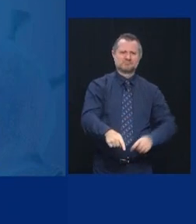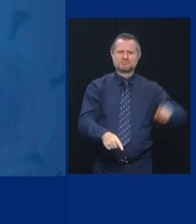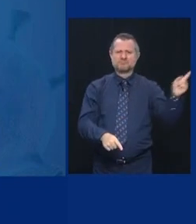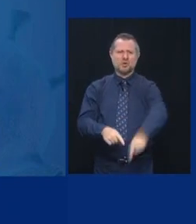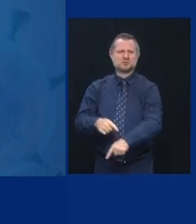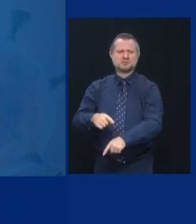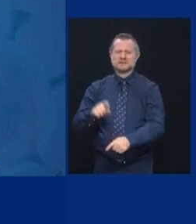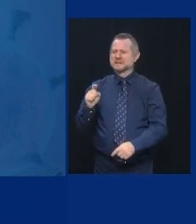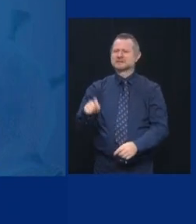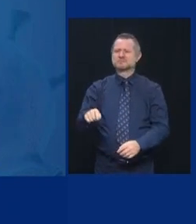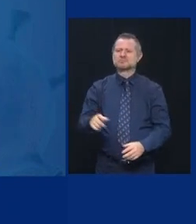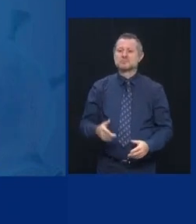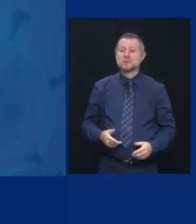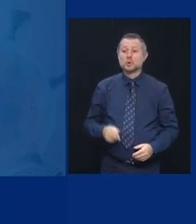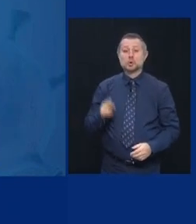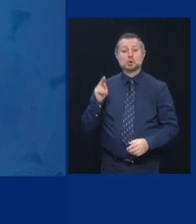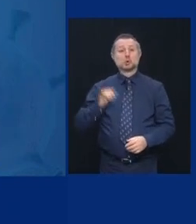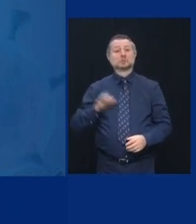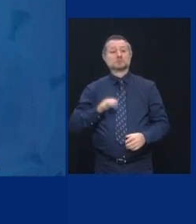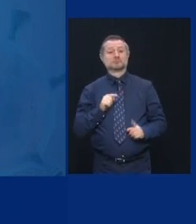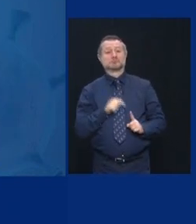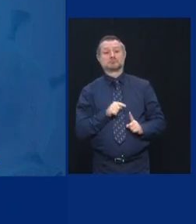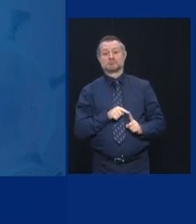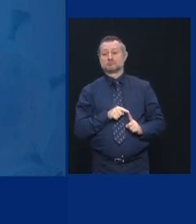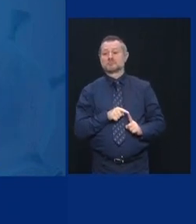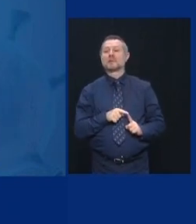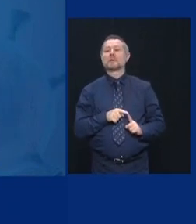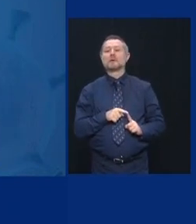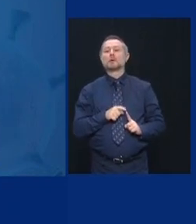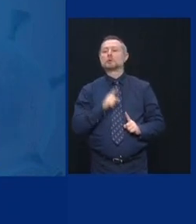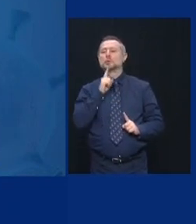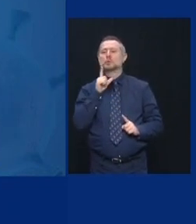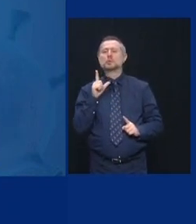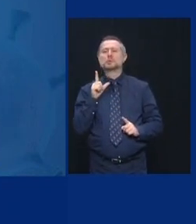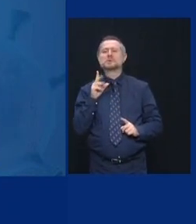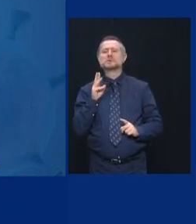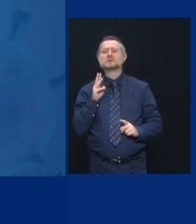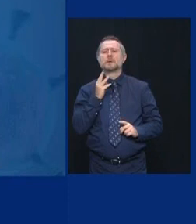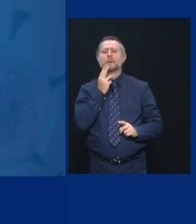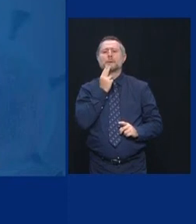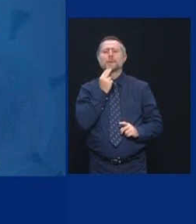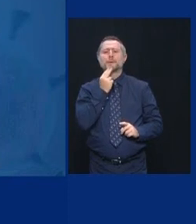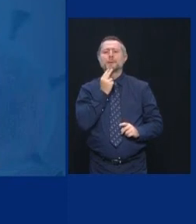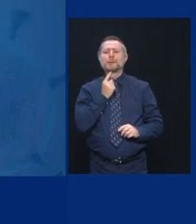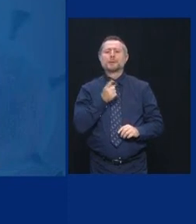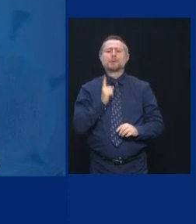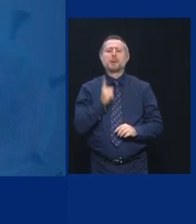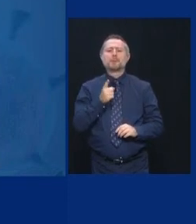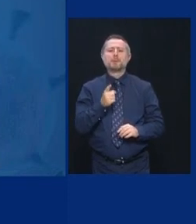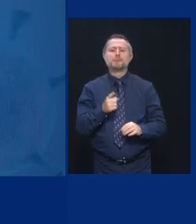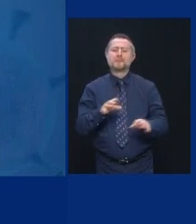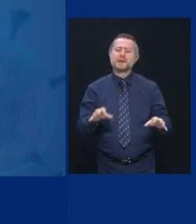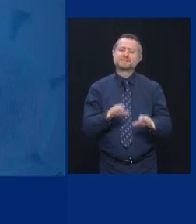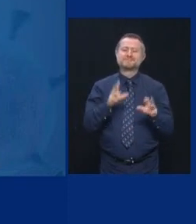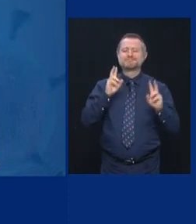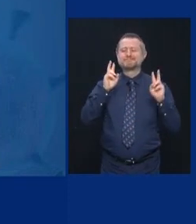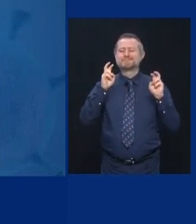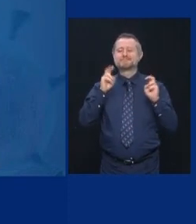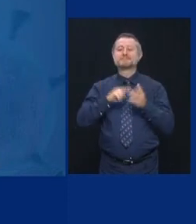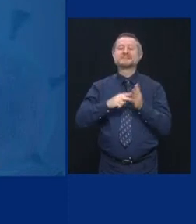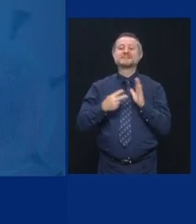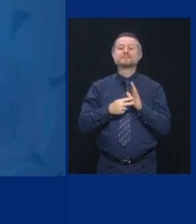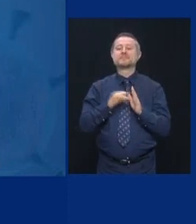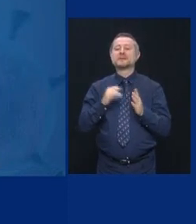New York City only did 26 enforcement actions. Enforcement is, here's a